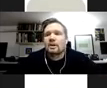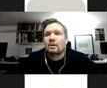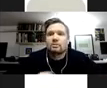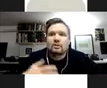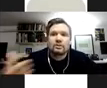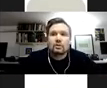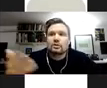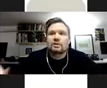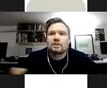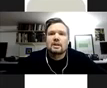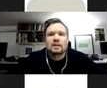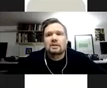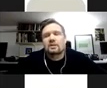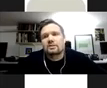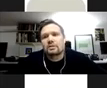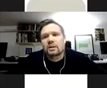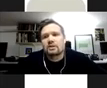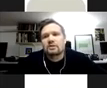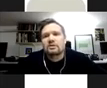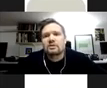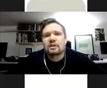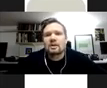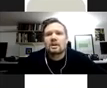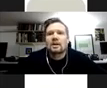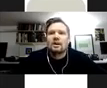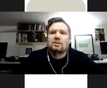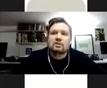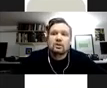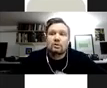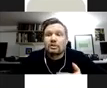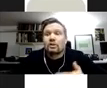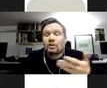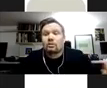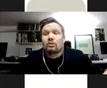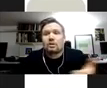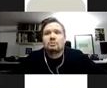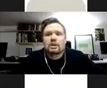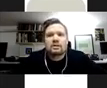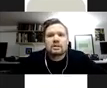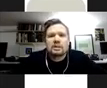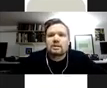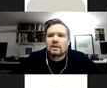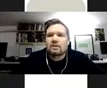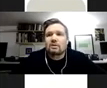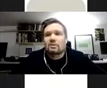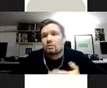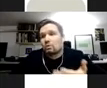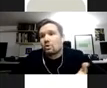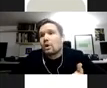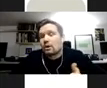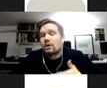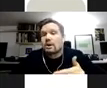of social and aesthetic considerations. And so these are cultural objects, clearly, that